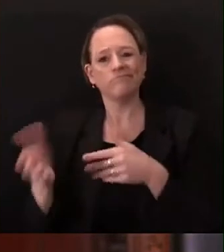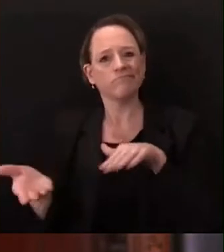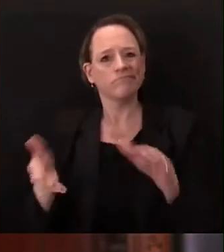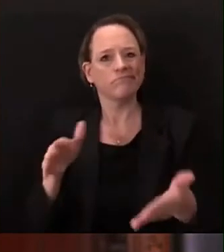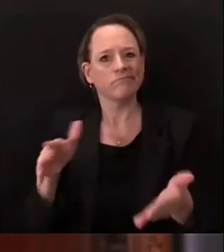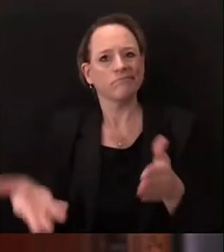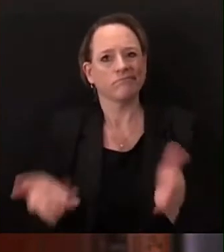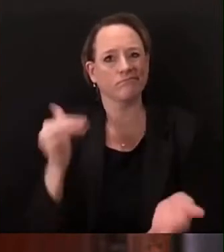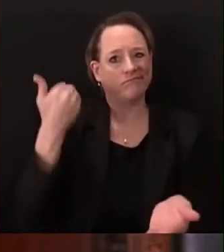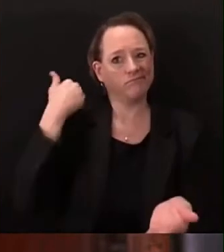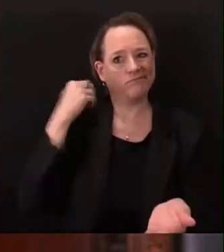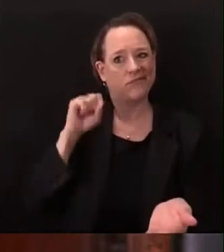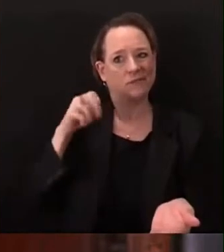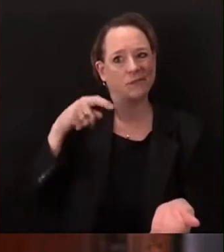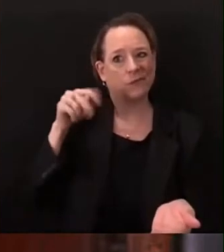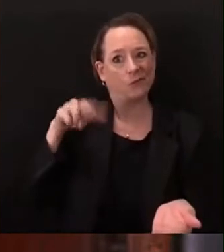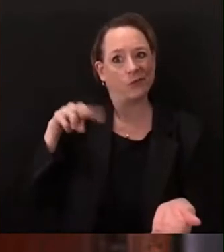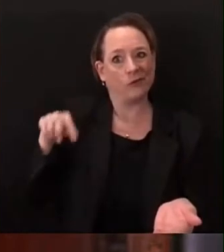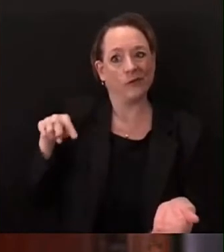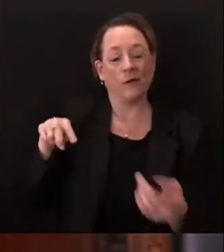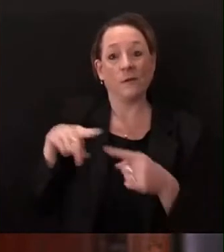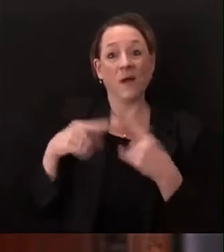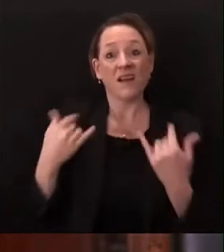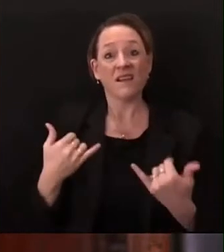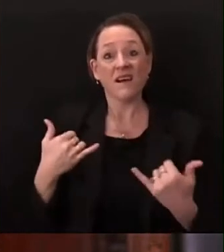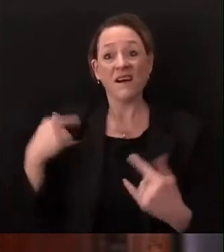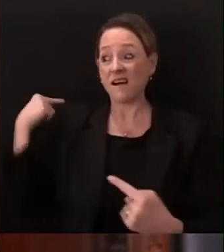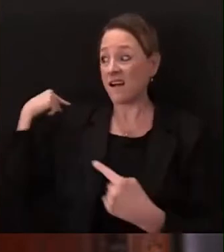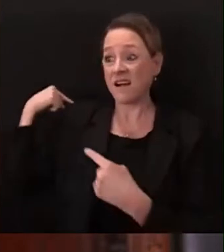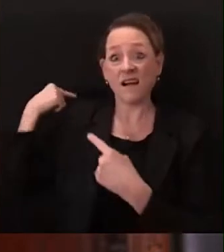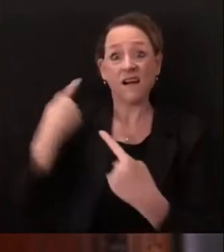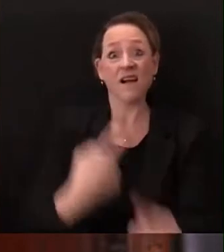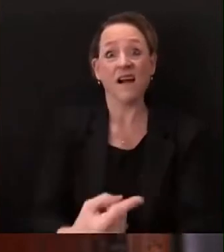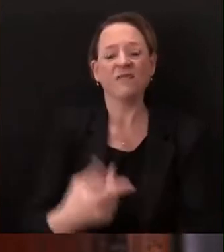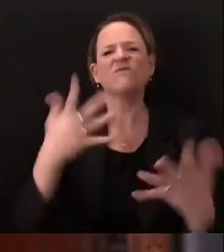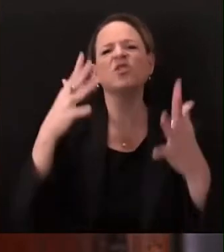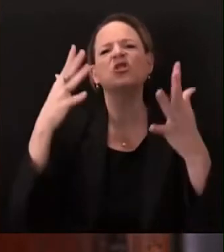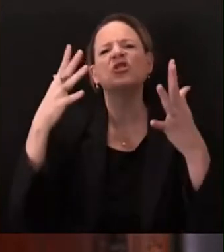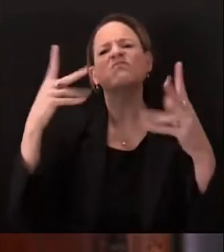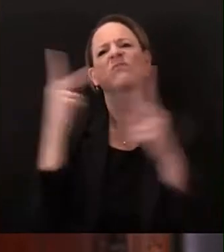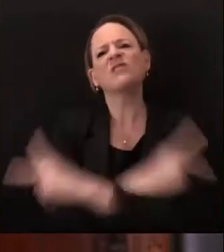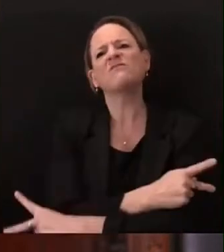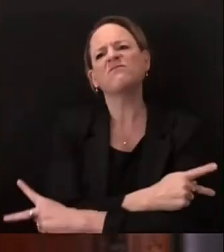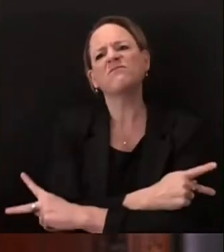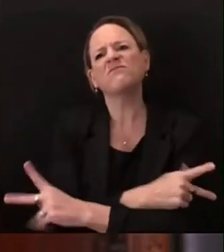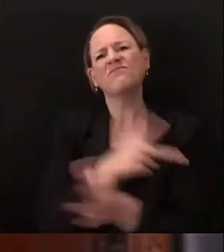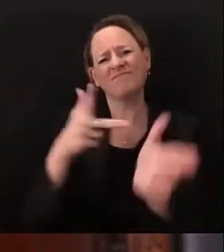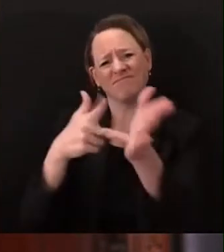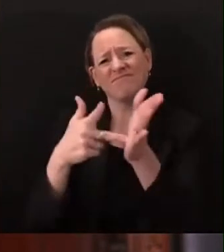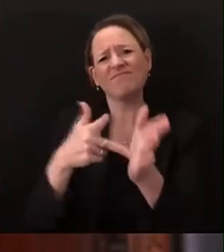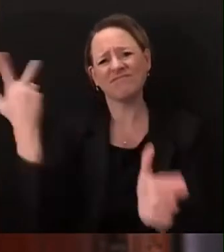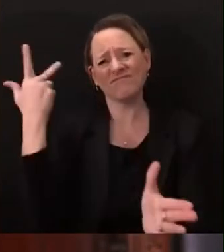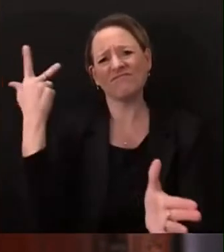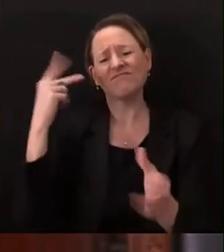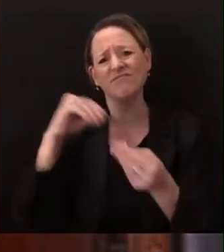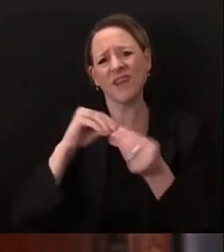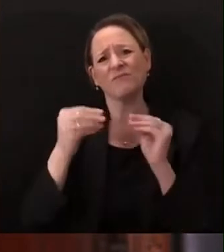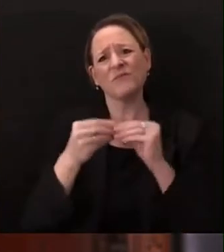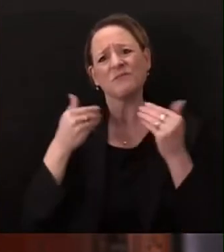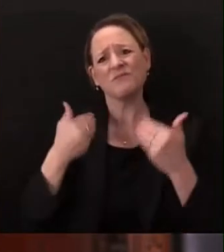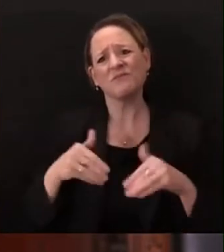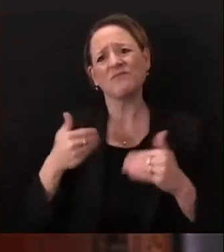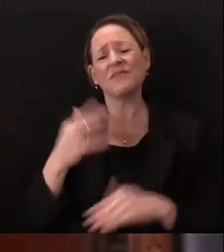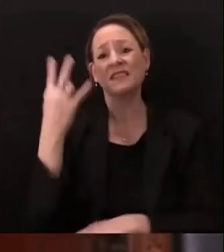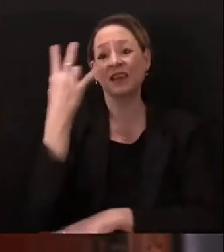yesterday we've now more than tripled our seven-day average averaging more than 6 400 new positive cases